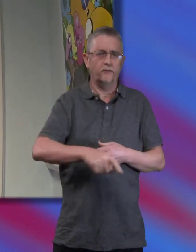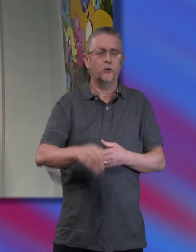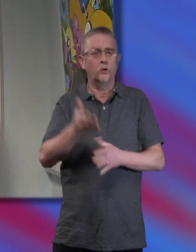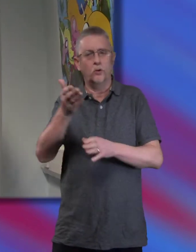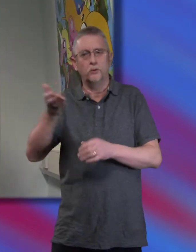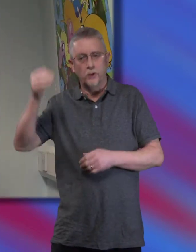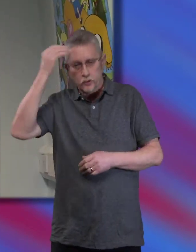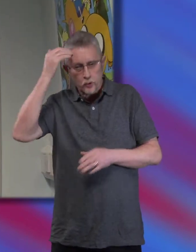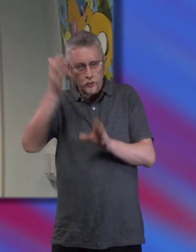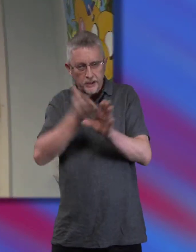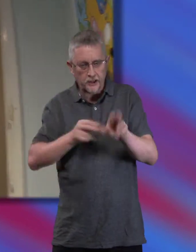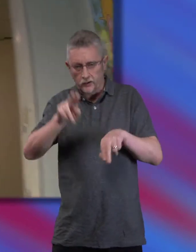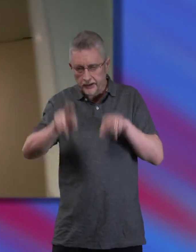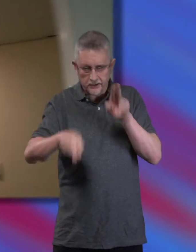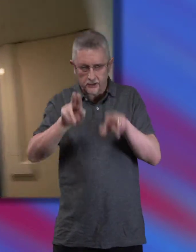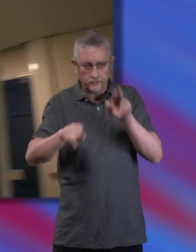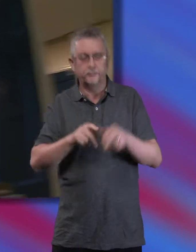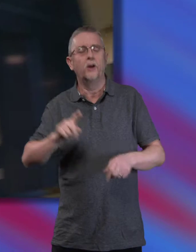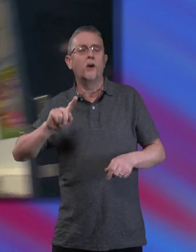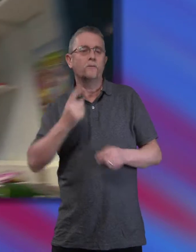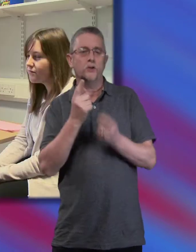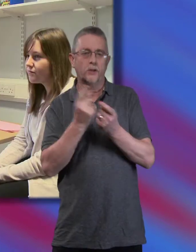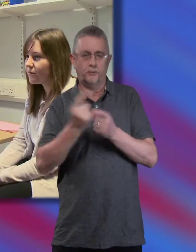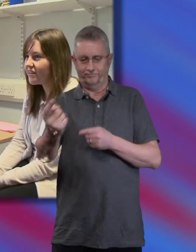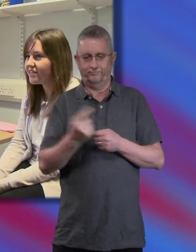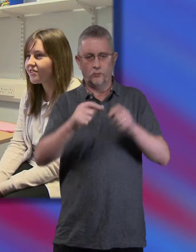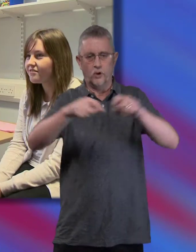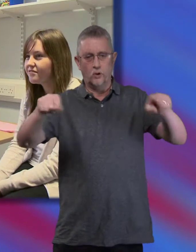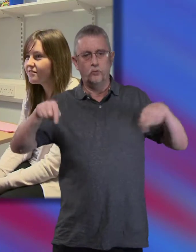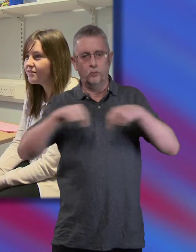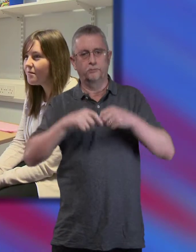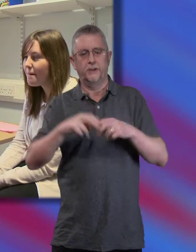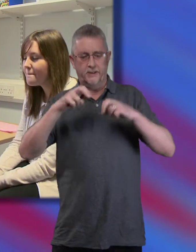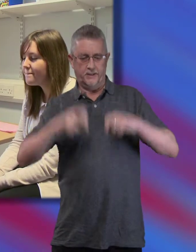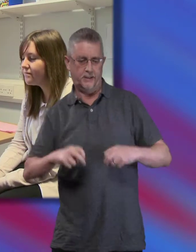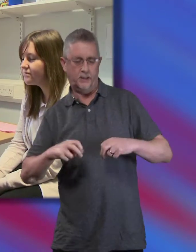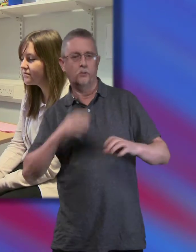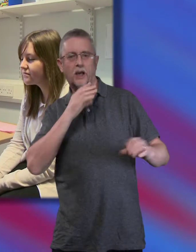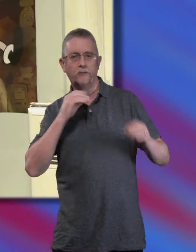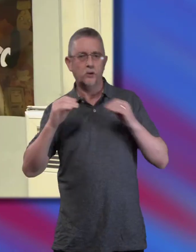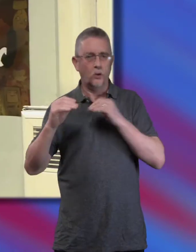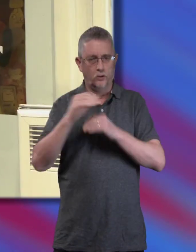I'll bring you into my office and we'll sit down and talk through some of the tests that we're going to do.